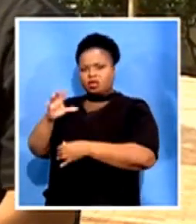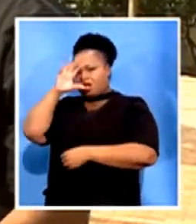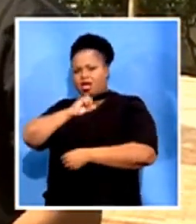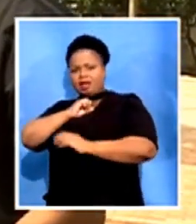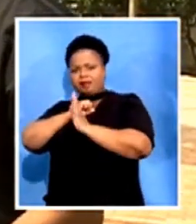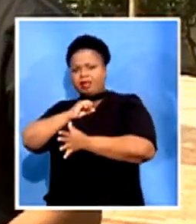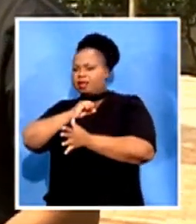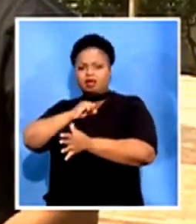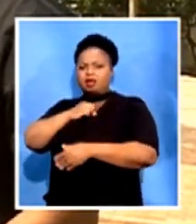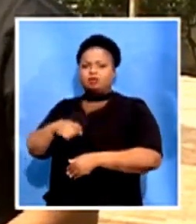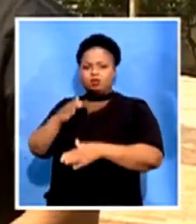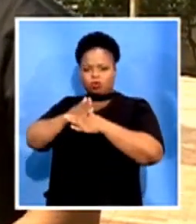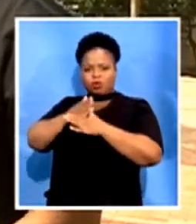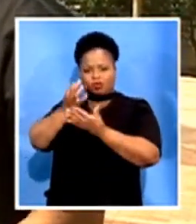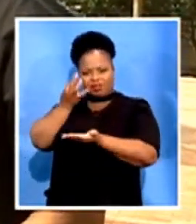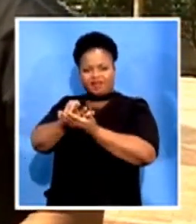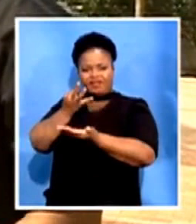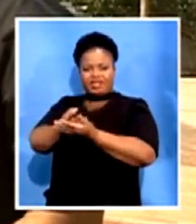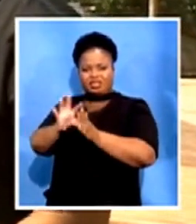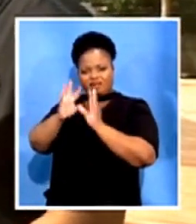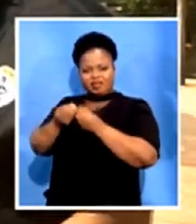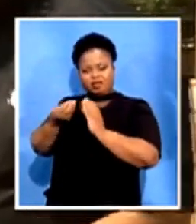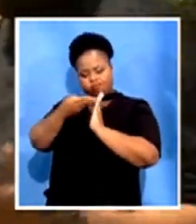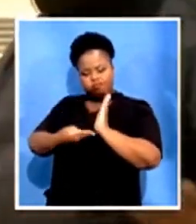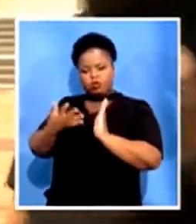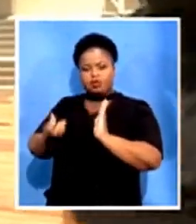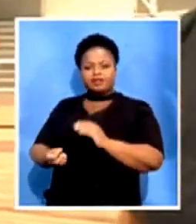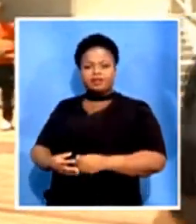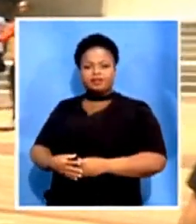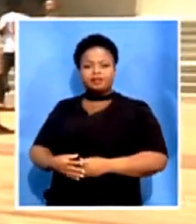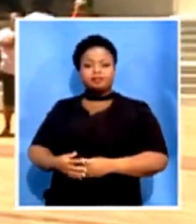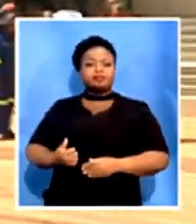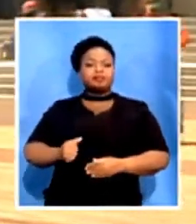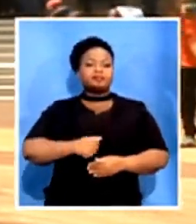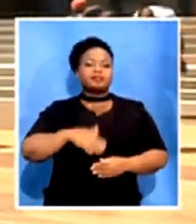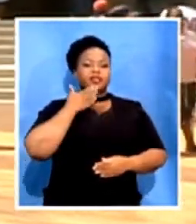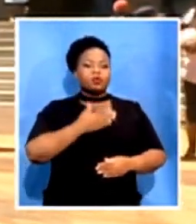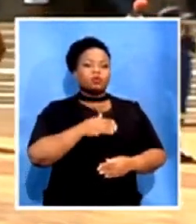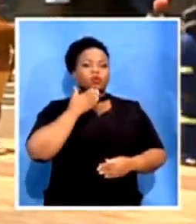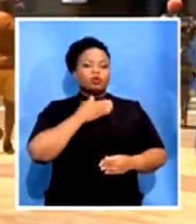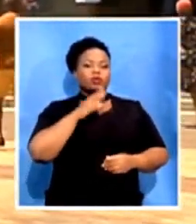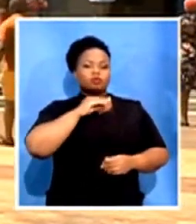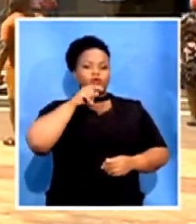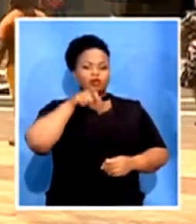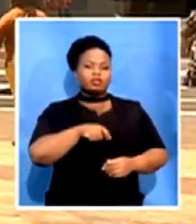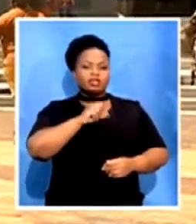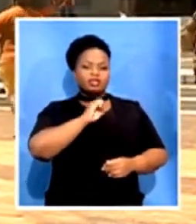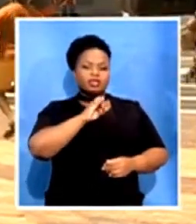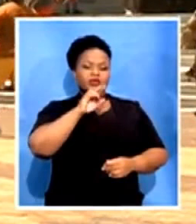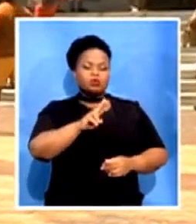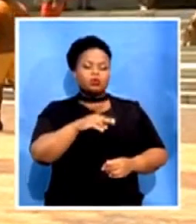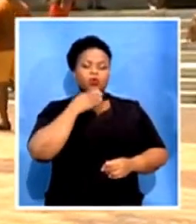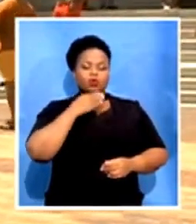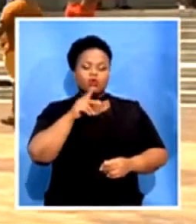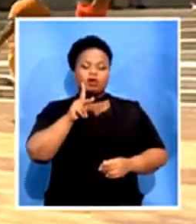that are on the table. Thank you very much, Mr. Khanyako. That is the spokesperson of the SIU, Keza Khanyako, saying